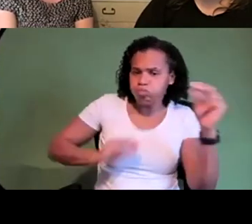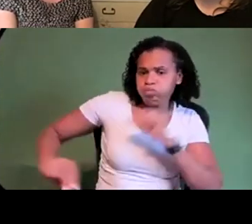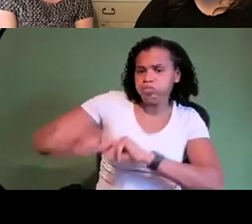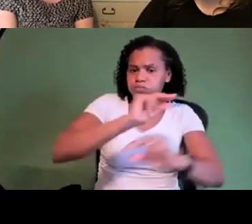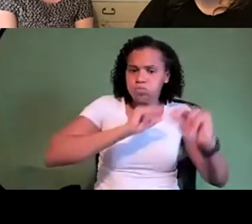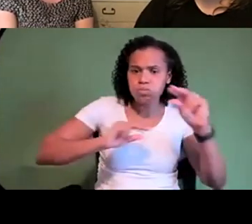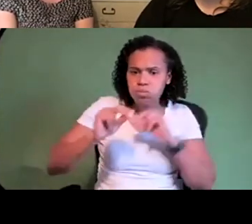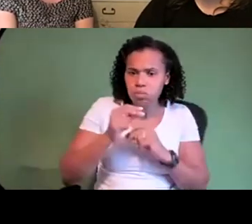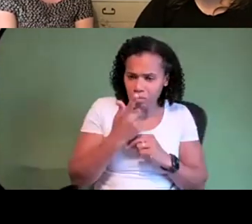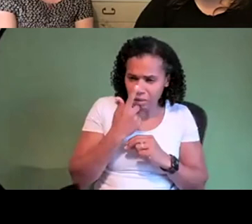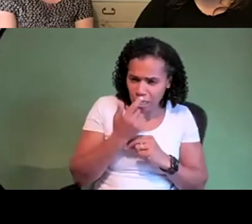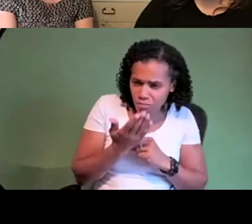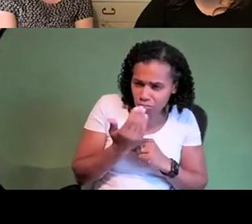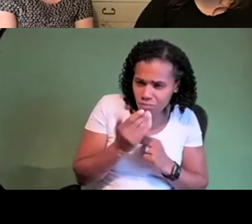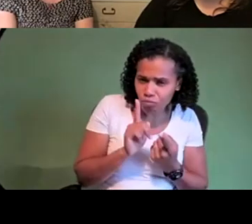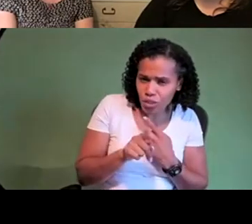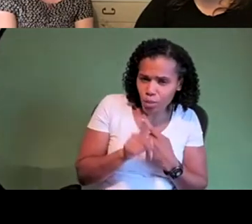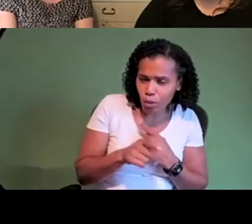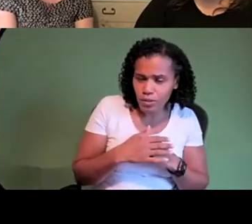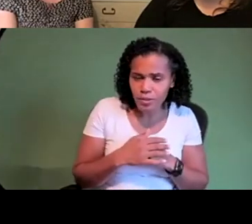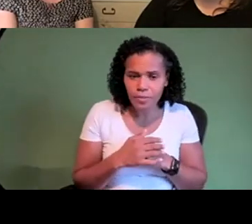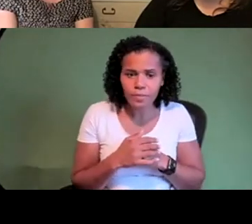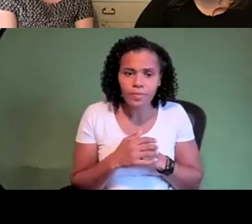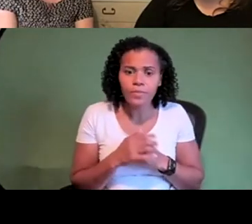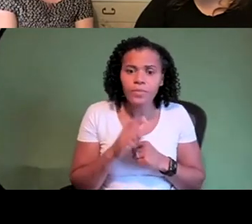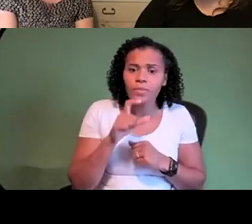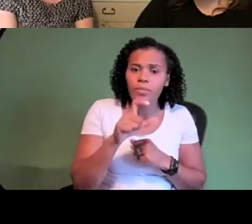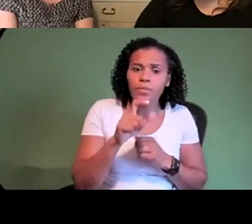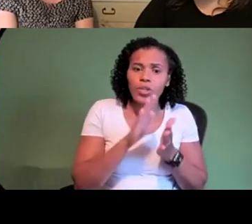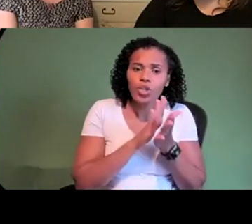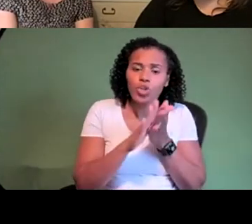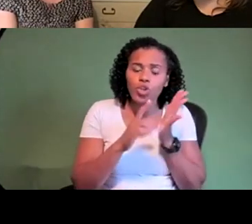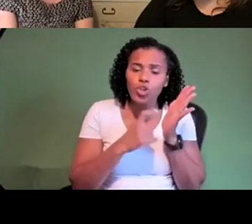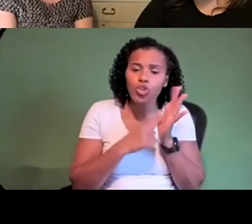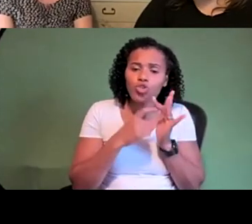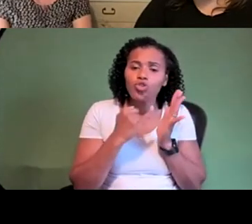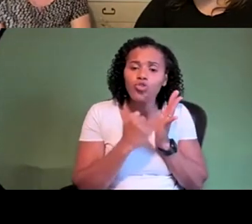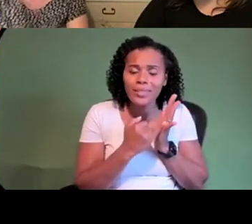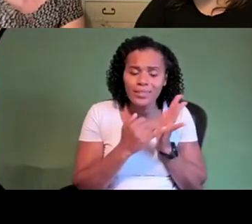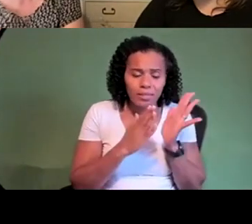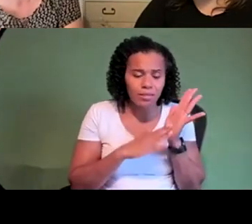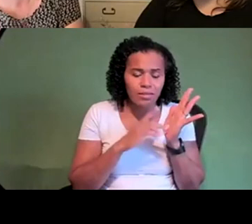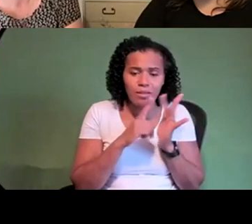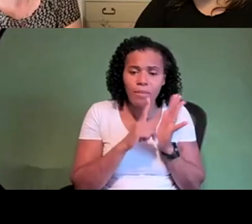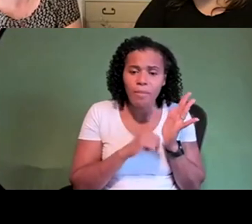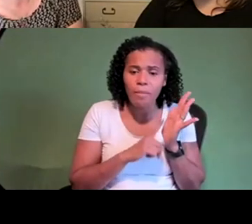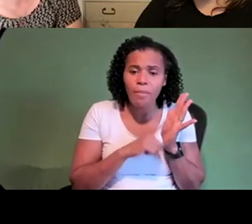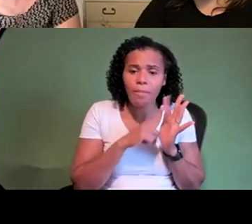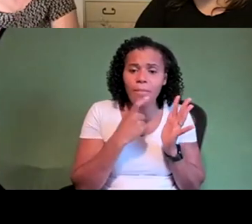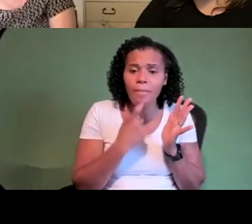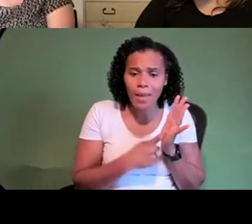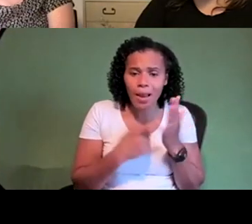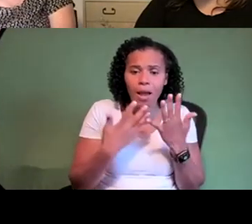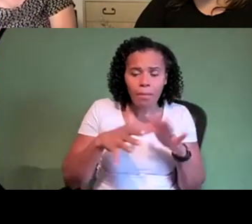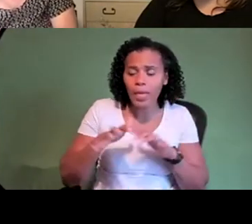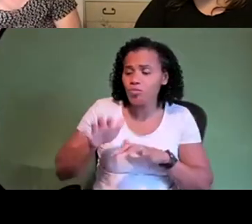respond a bit because chris miller's uh kind of put a comment into the chat there about how there's